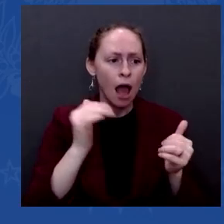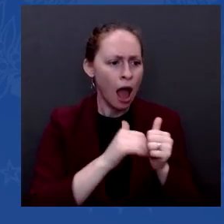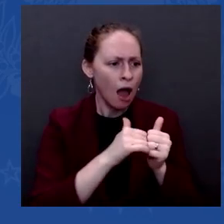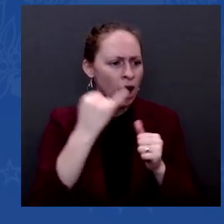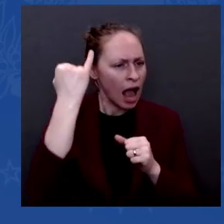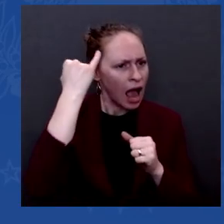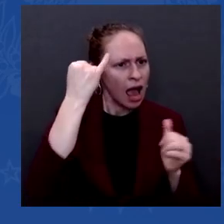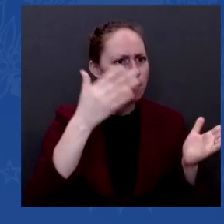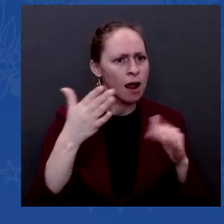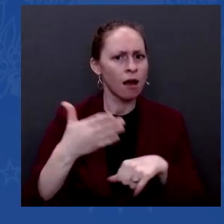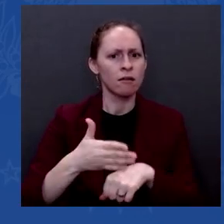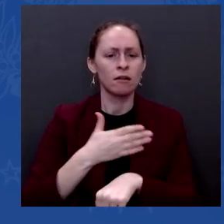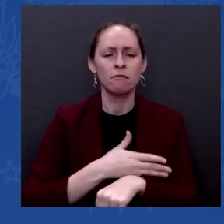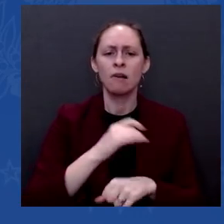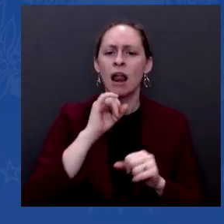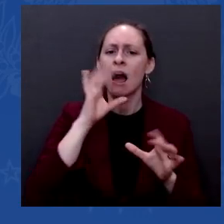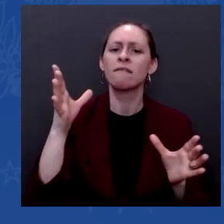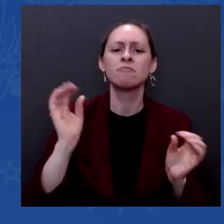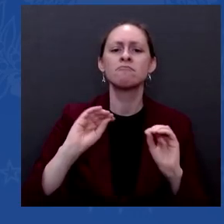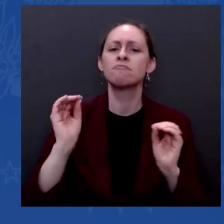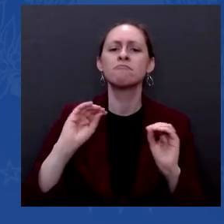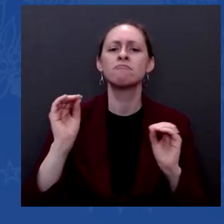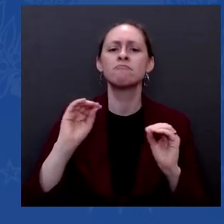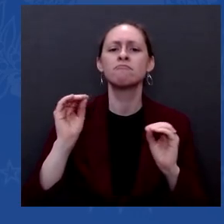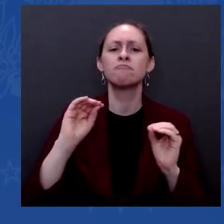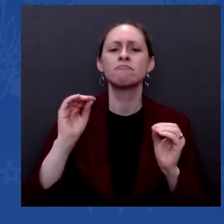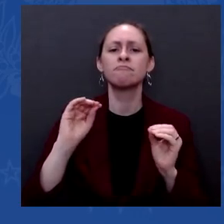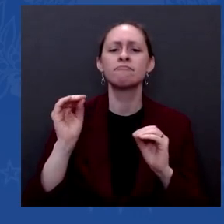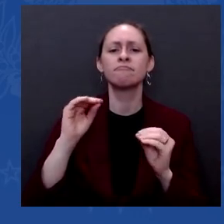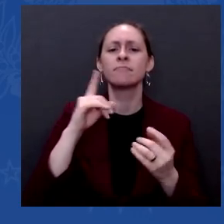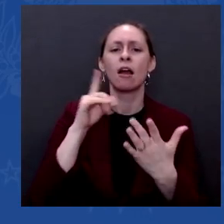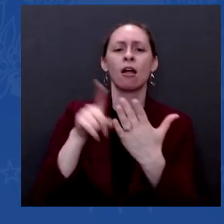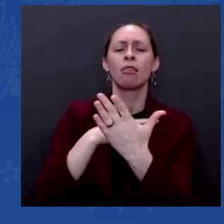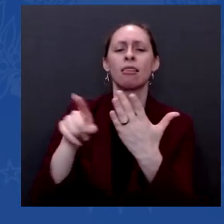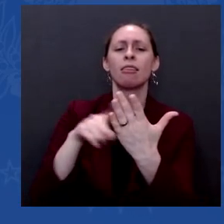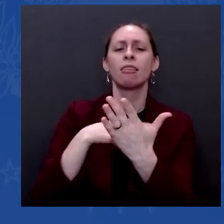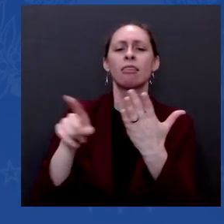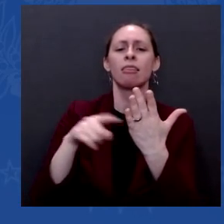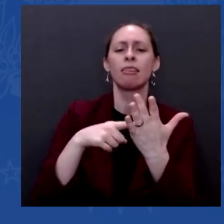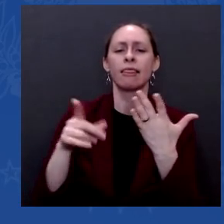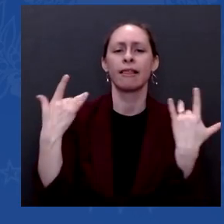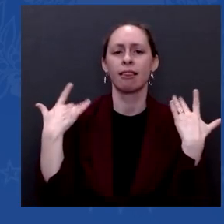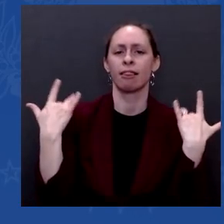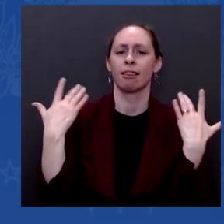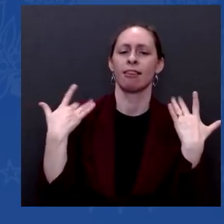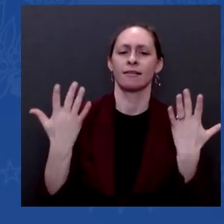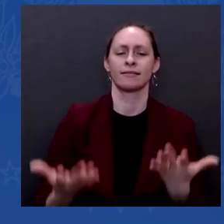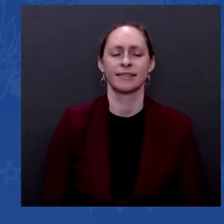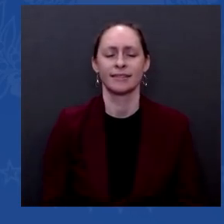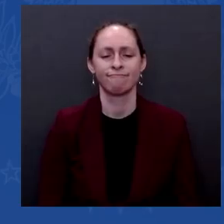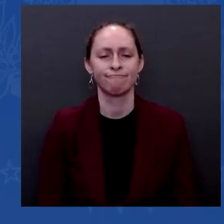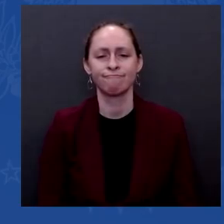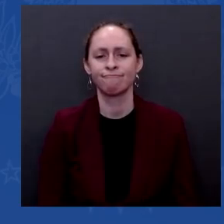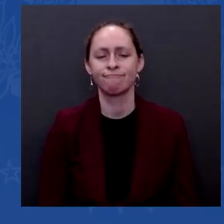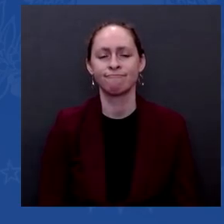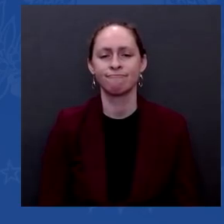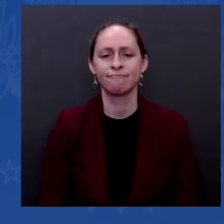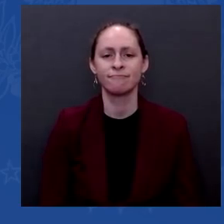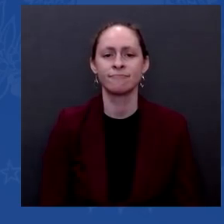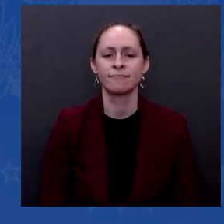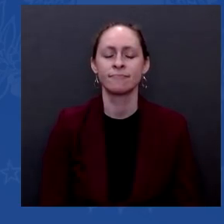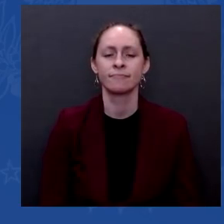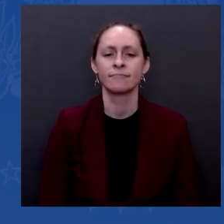difference between then and now is not only the announcement that was made, anything to stop Barack Obama — I get that part —